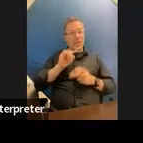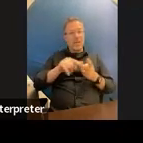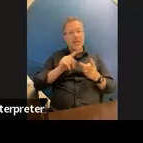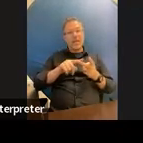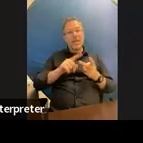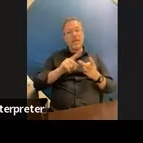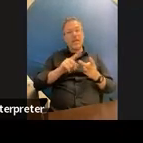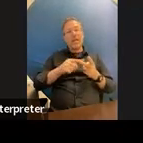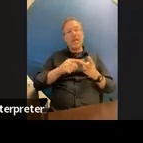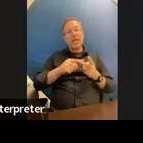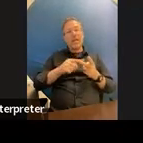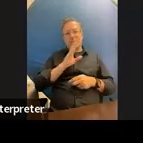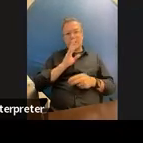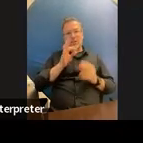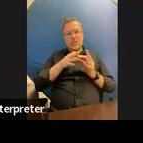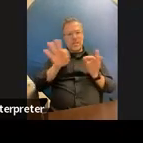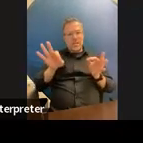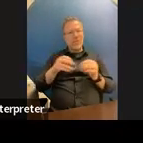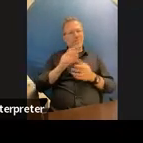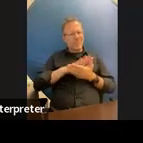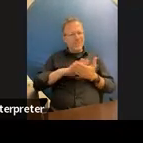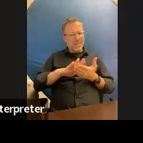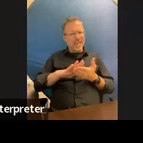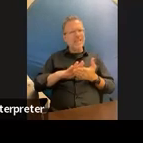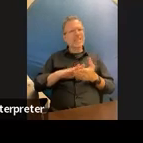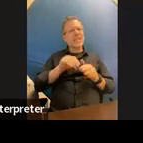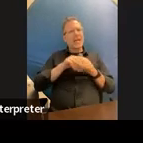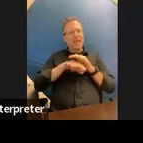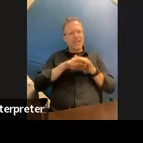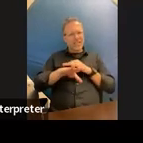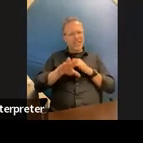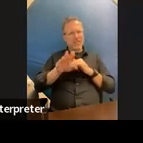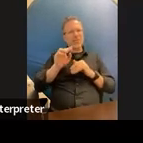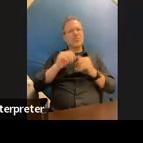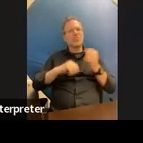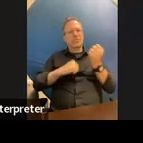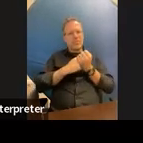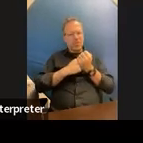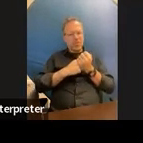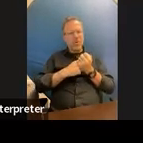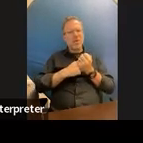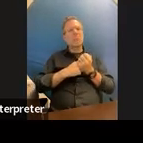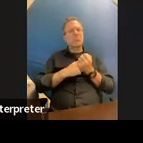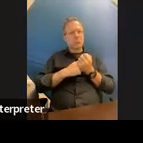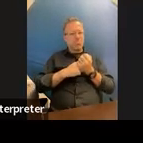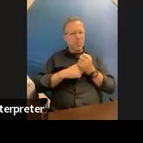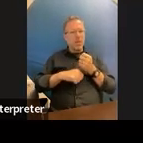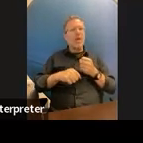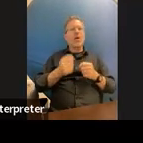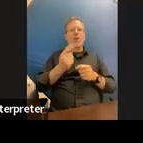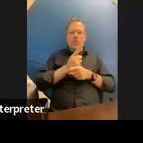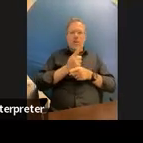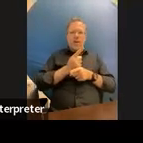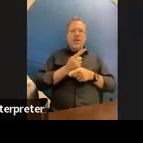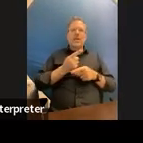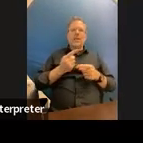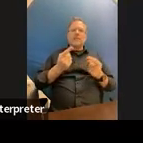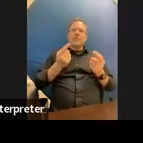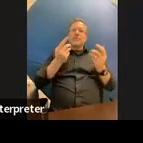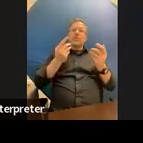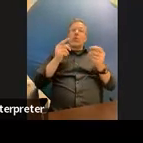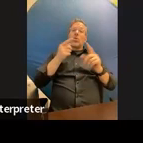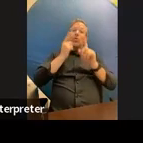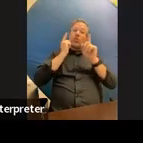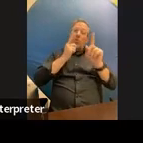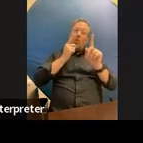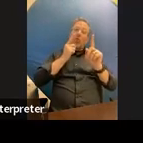yep nice access to adult support so we would want to see goal services and supports